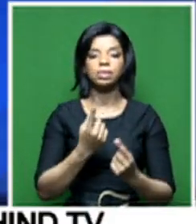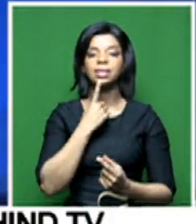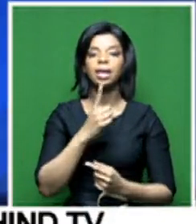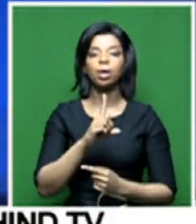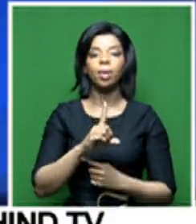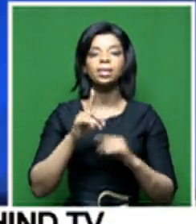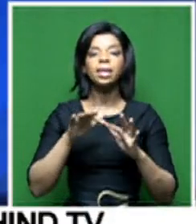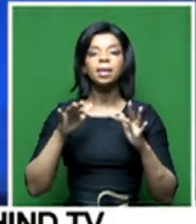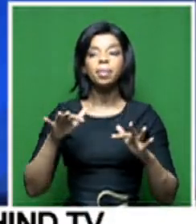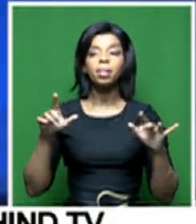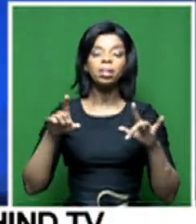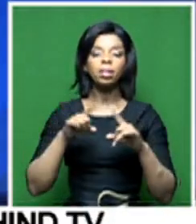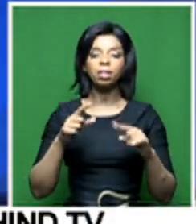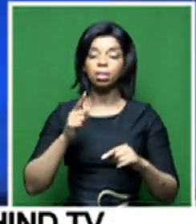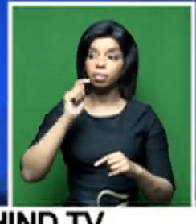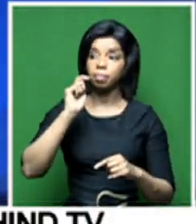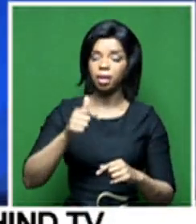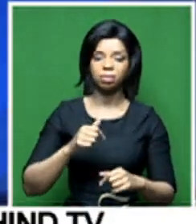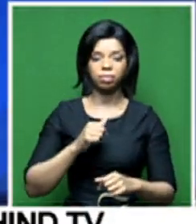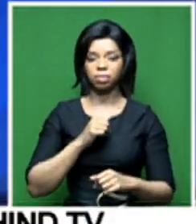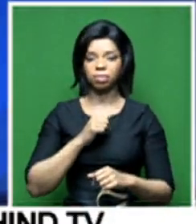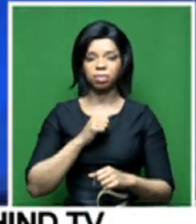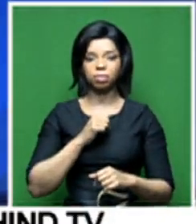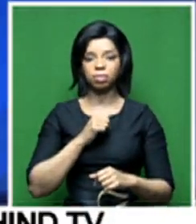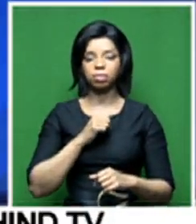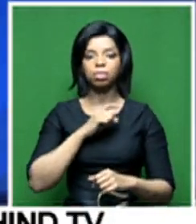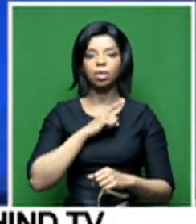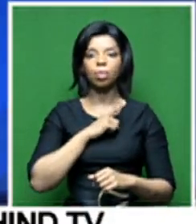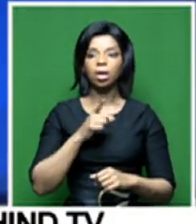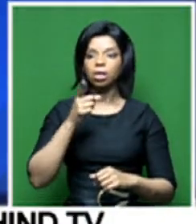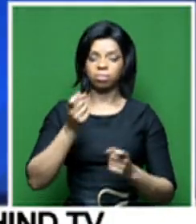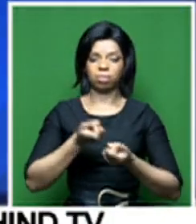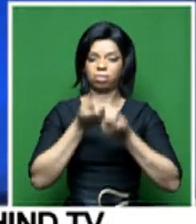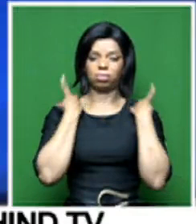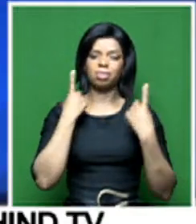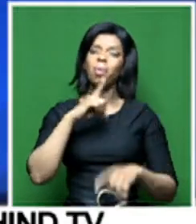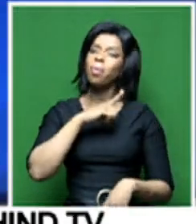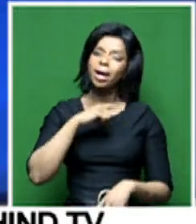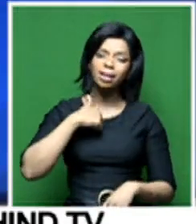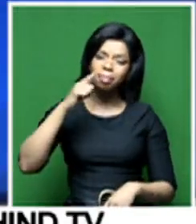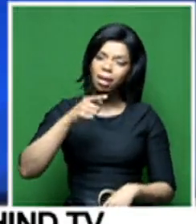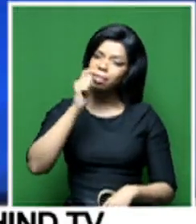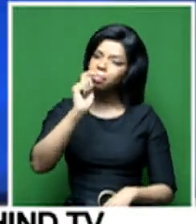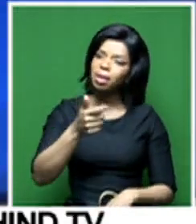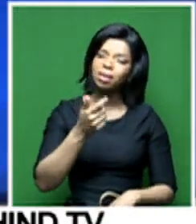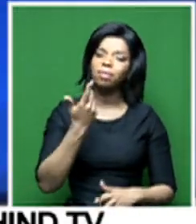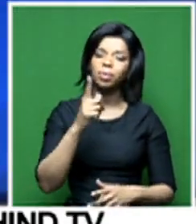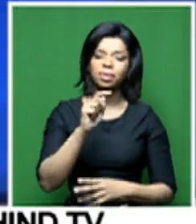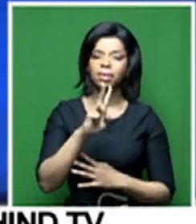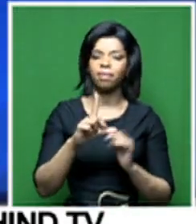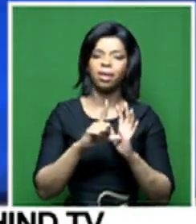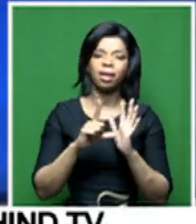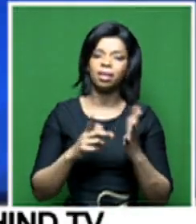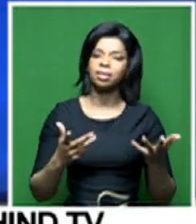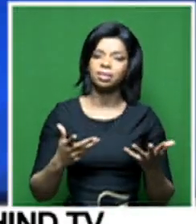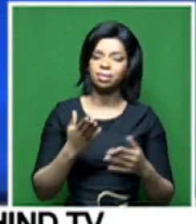licenses or levies as the purpose of doing so is not understood or appears irrational. Well, we have got